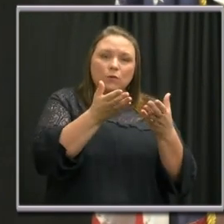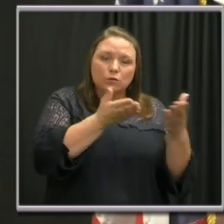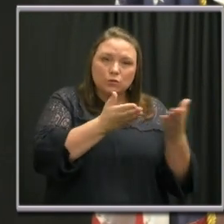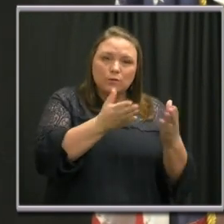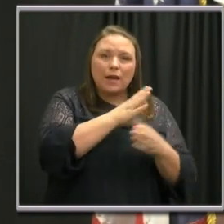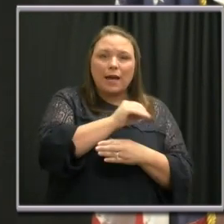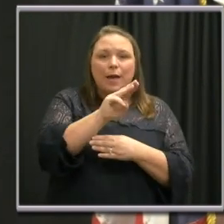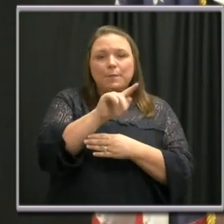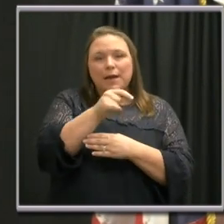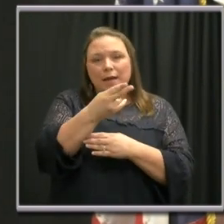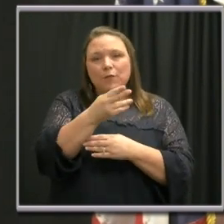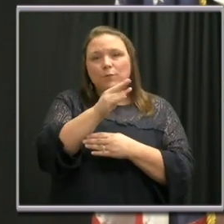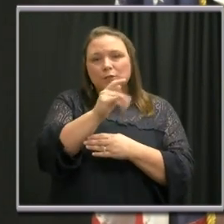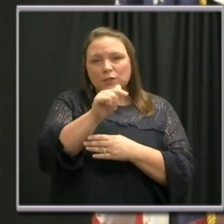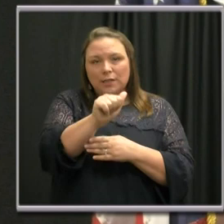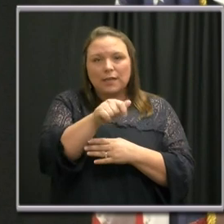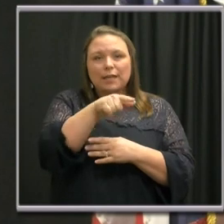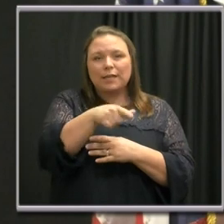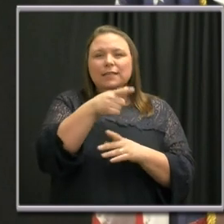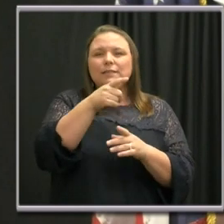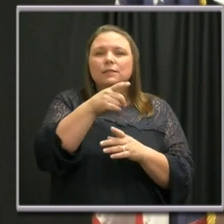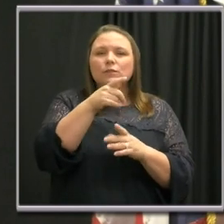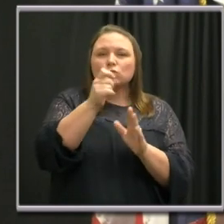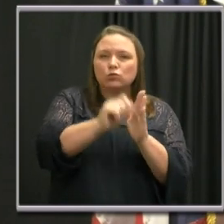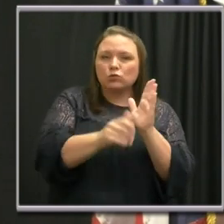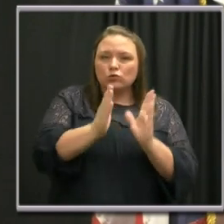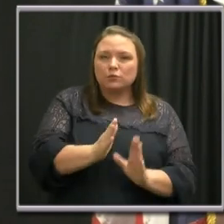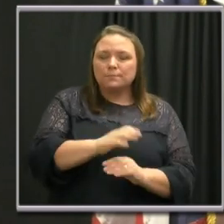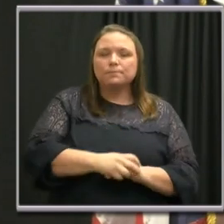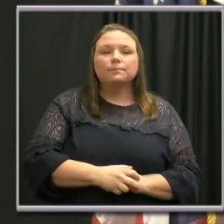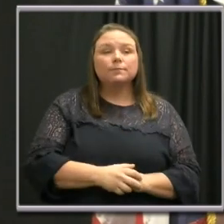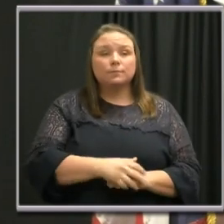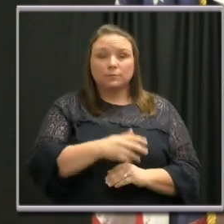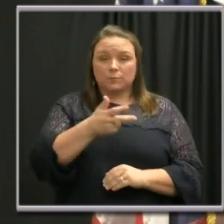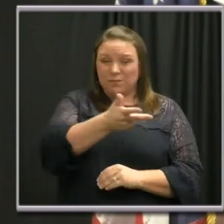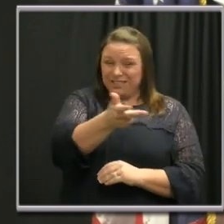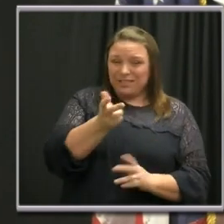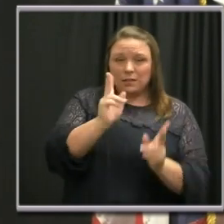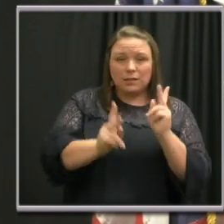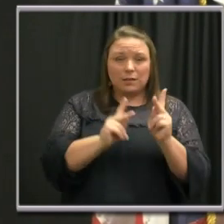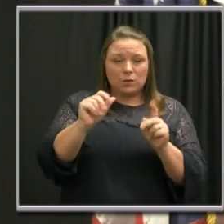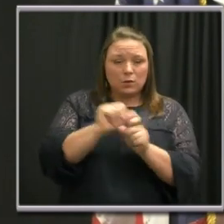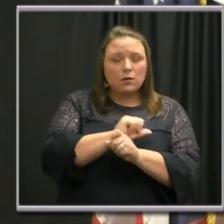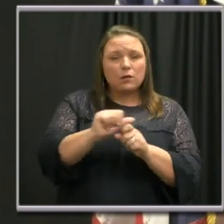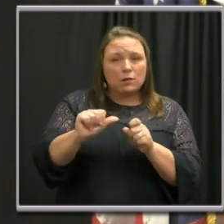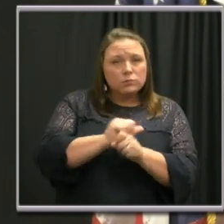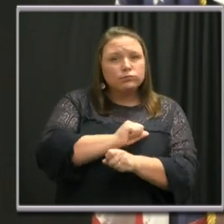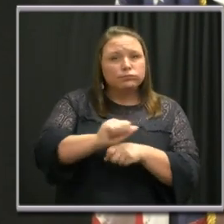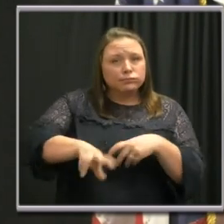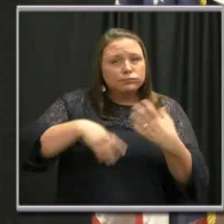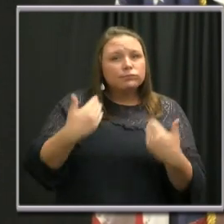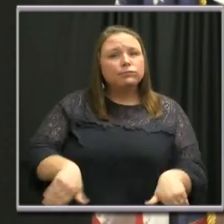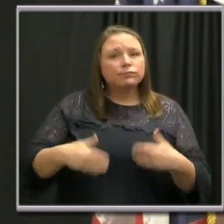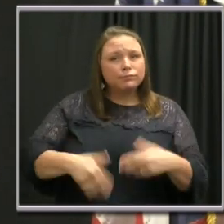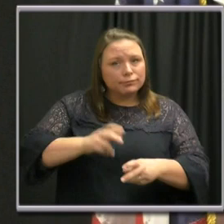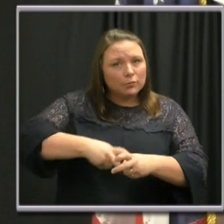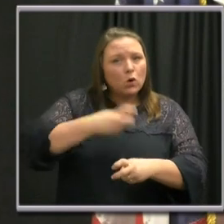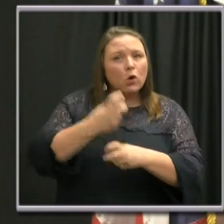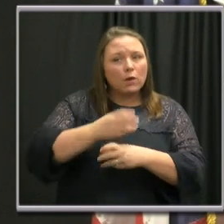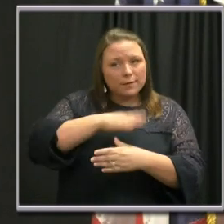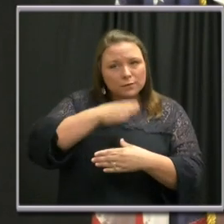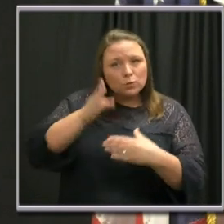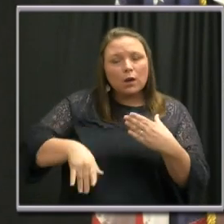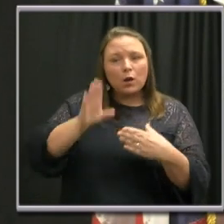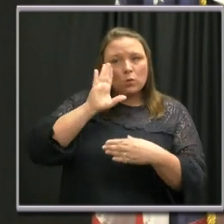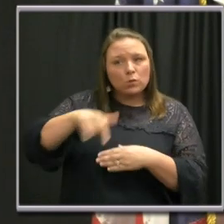Dr. Matthew Bichetta, a renowned thoracic surgeon. These individuals have been working tirelessly all weekend, and I know this is a very